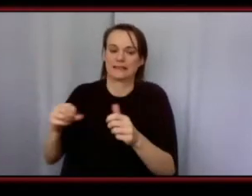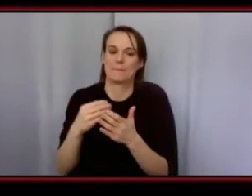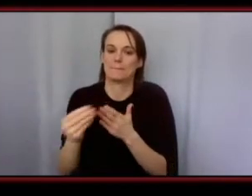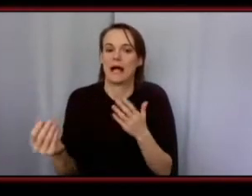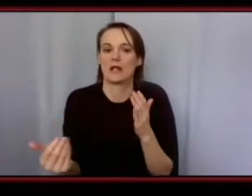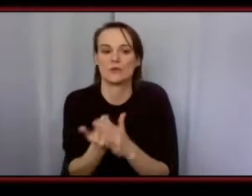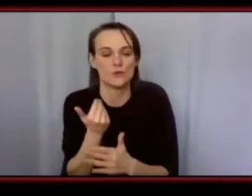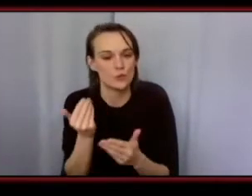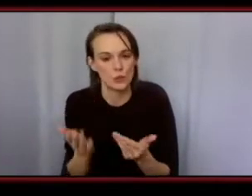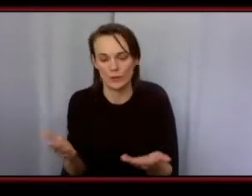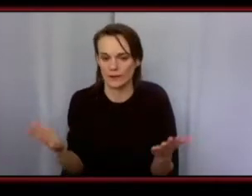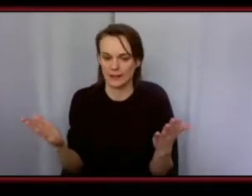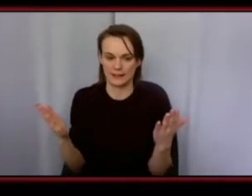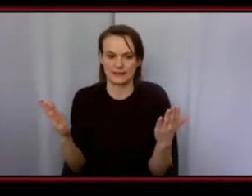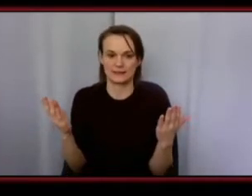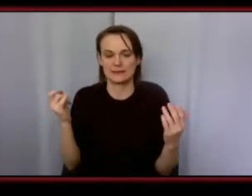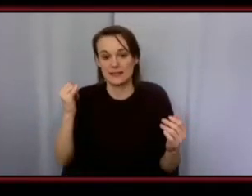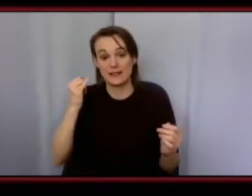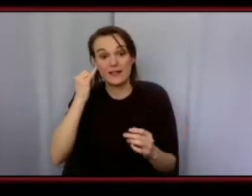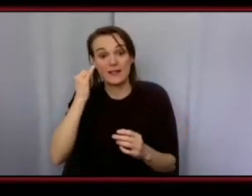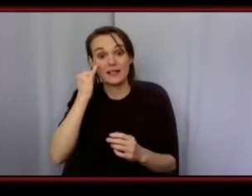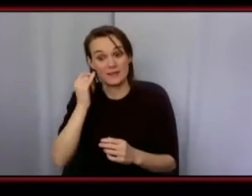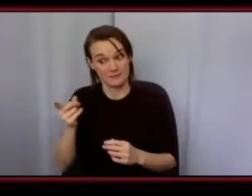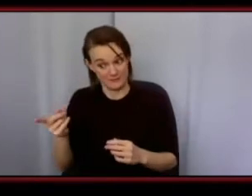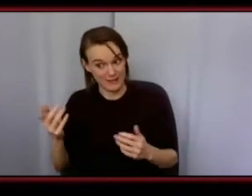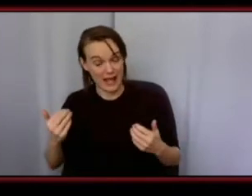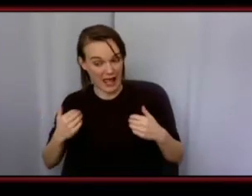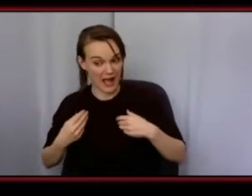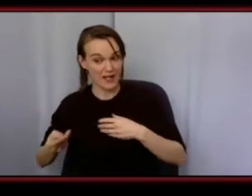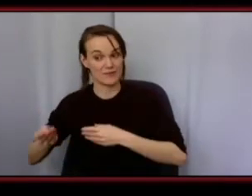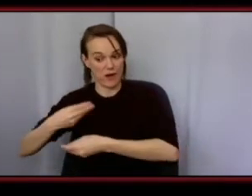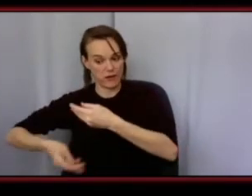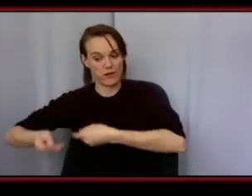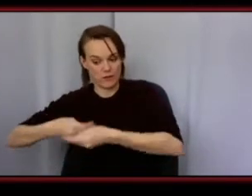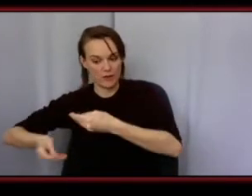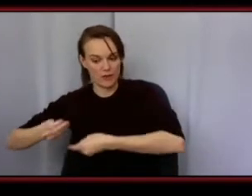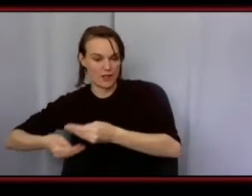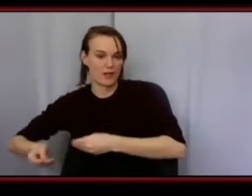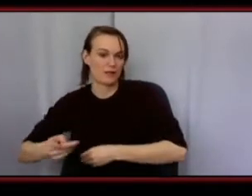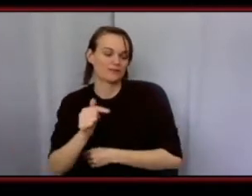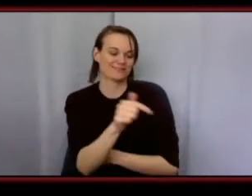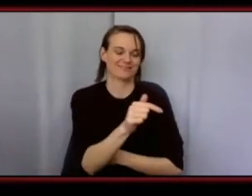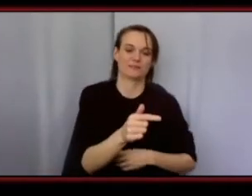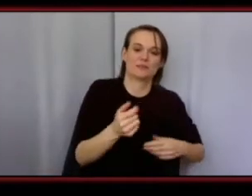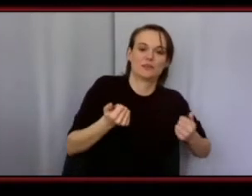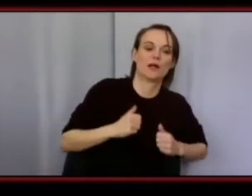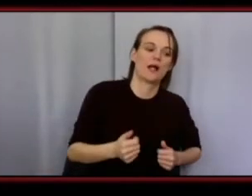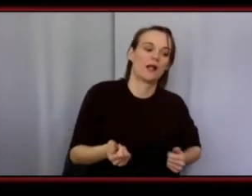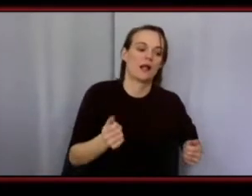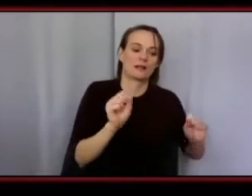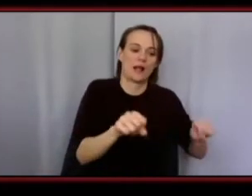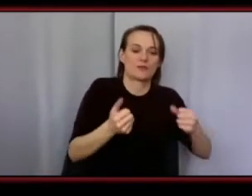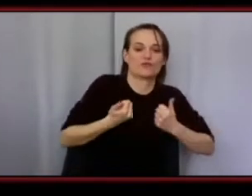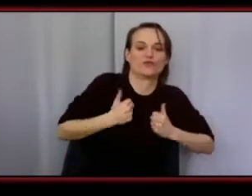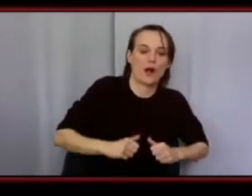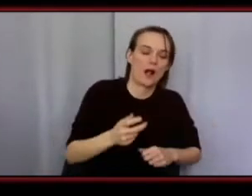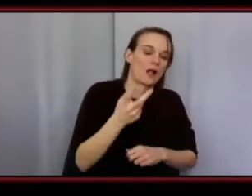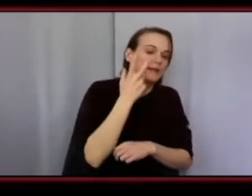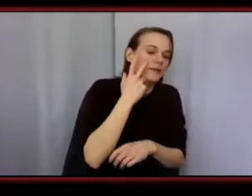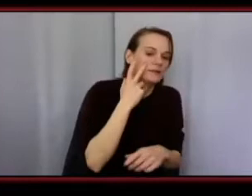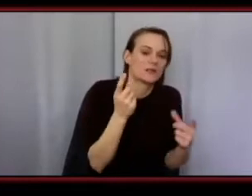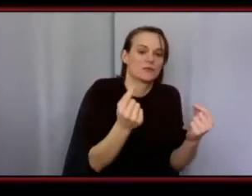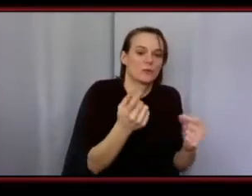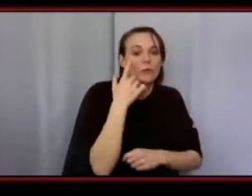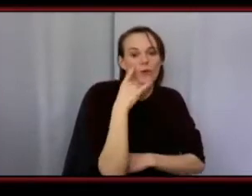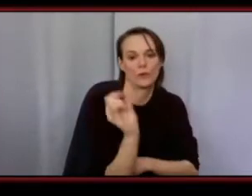so i find like if you get that down then it's like there's you can experiment and do all the other stuff that you want to do or need to do when it comes to growing